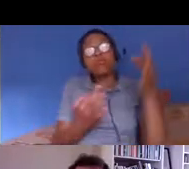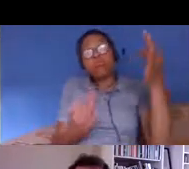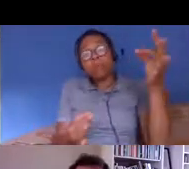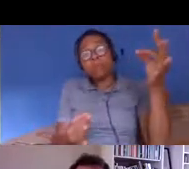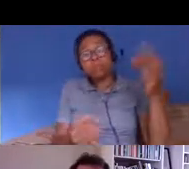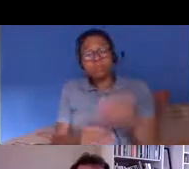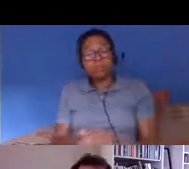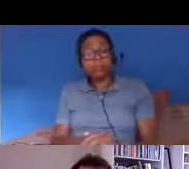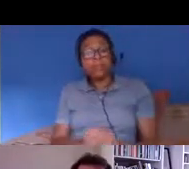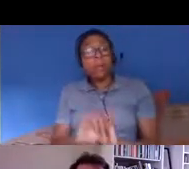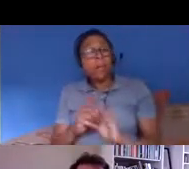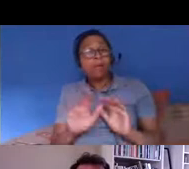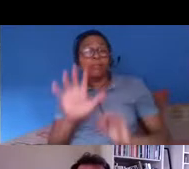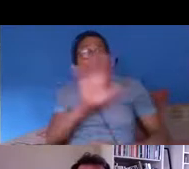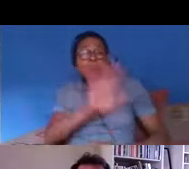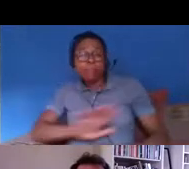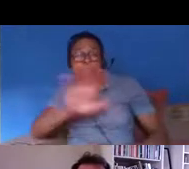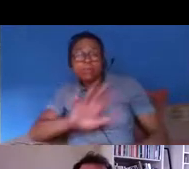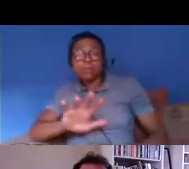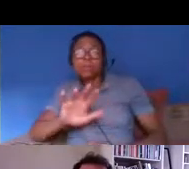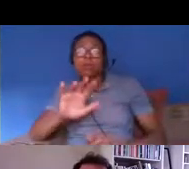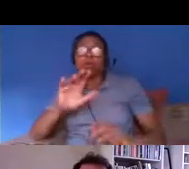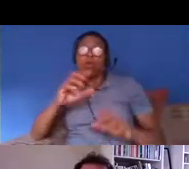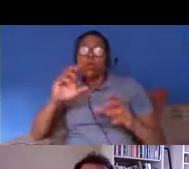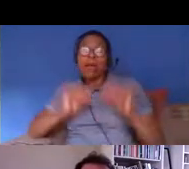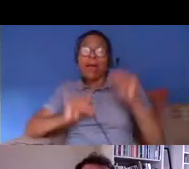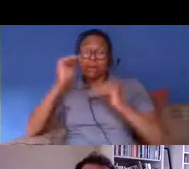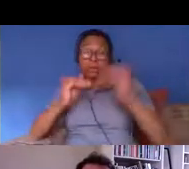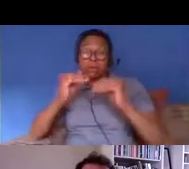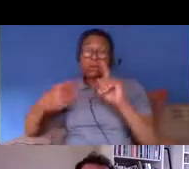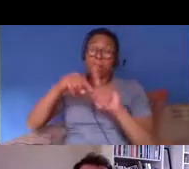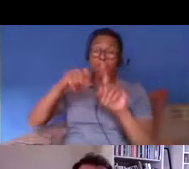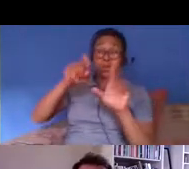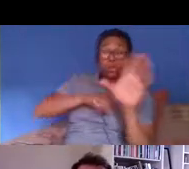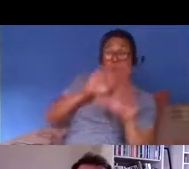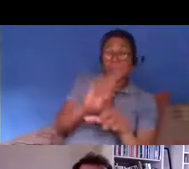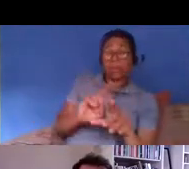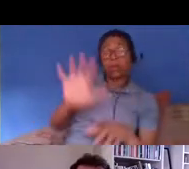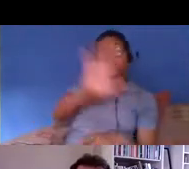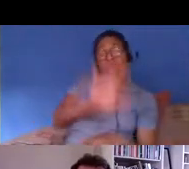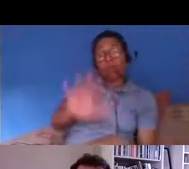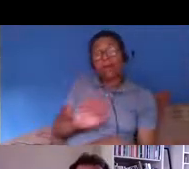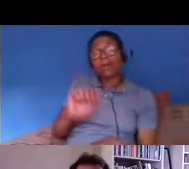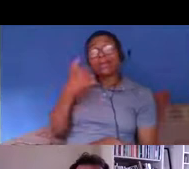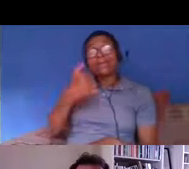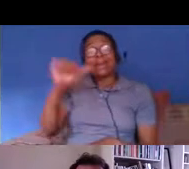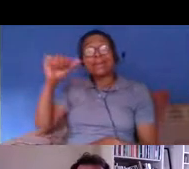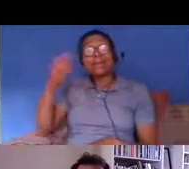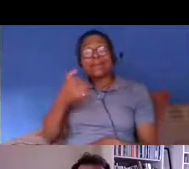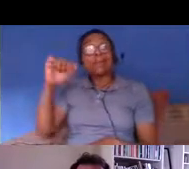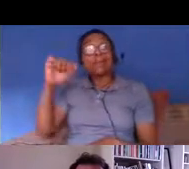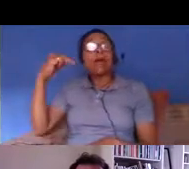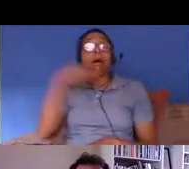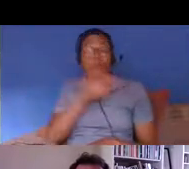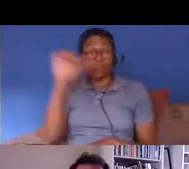unauthorized population as a whole including adults was around the i think the lower estimate was around 600 000 so i've been talking about a range of 600